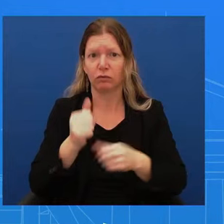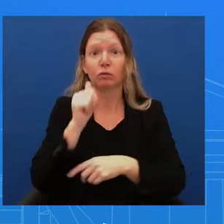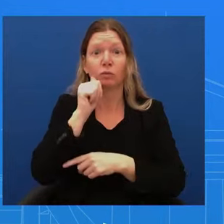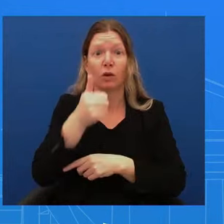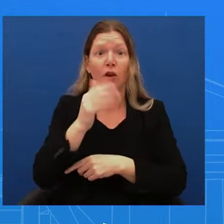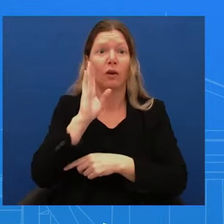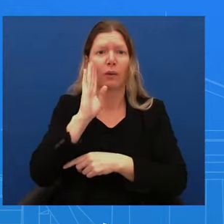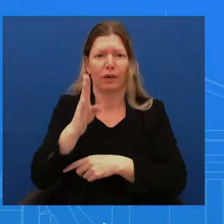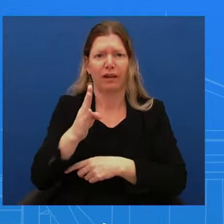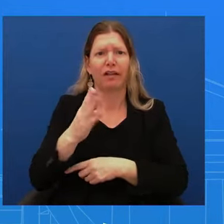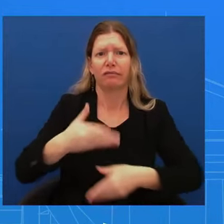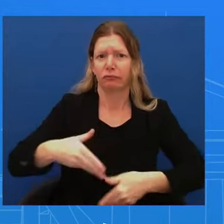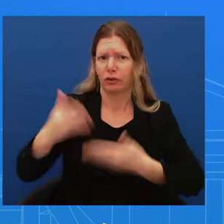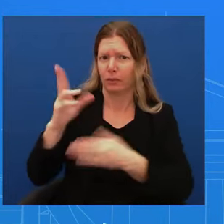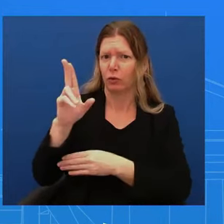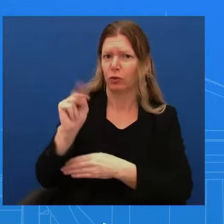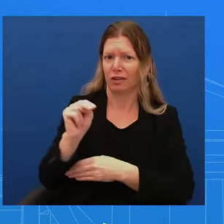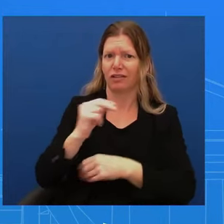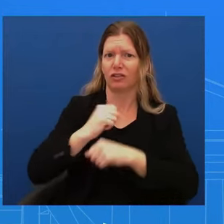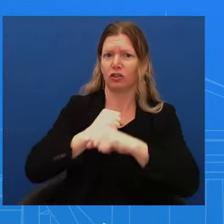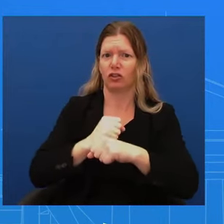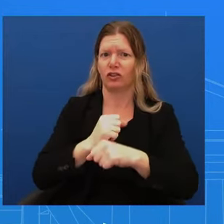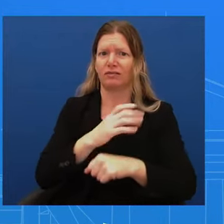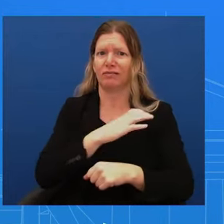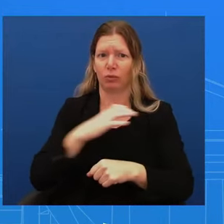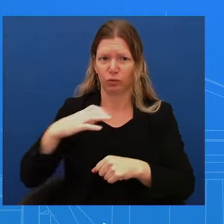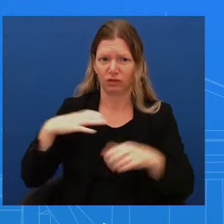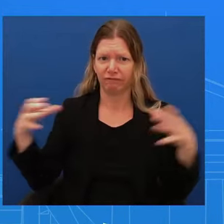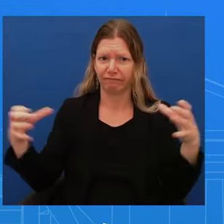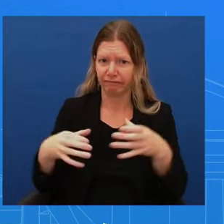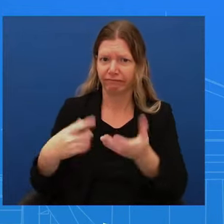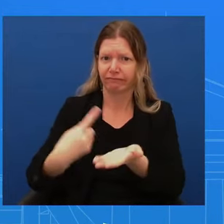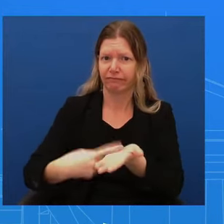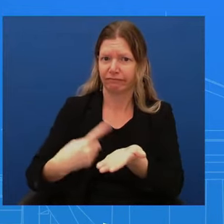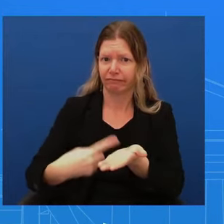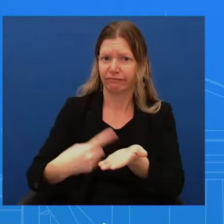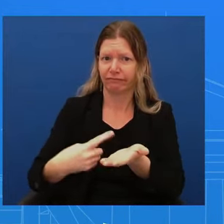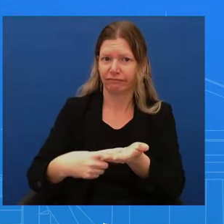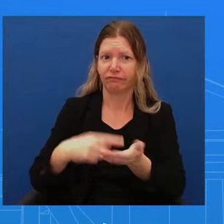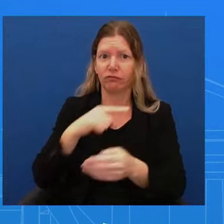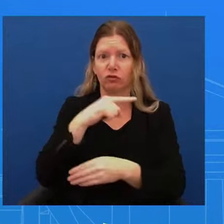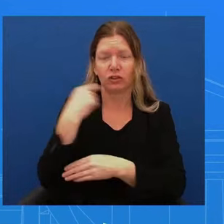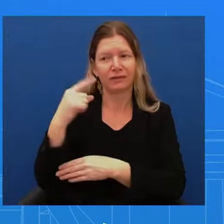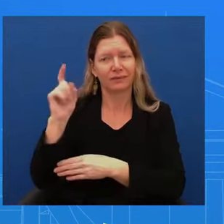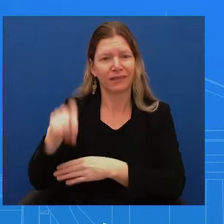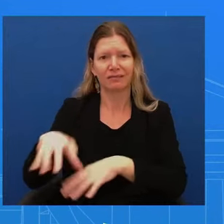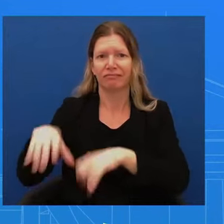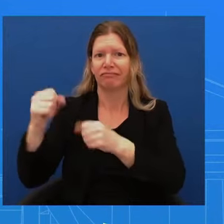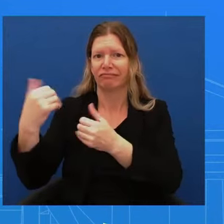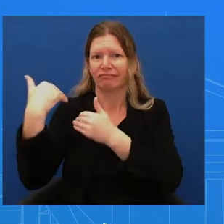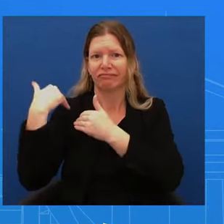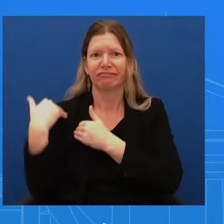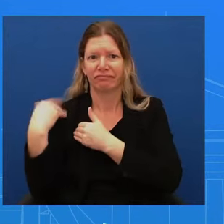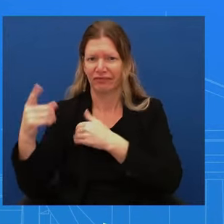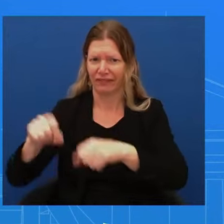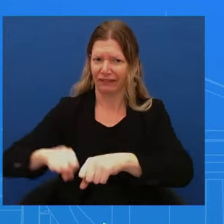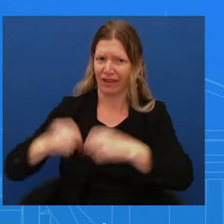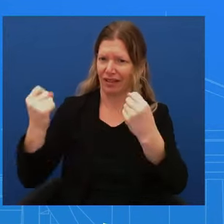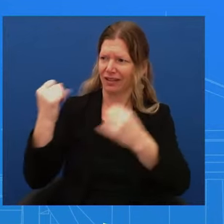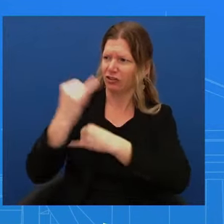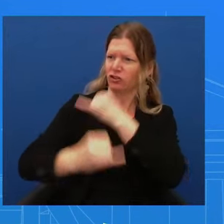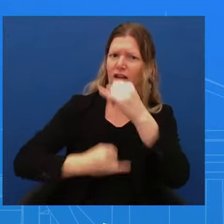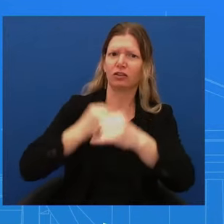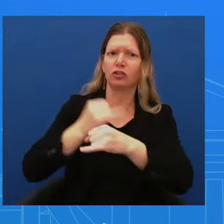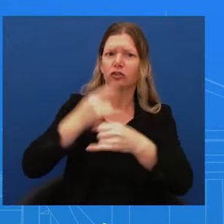violating international obligations that it signed up to. We also will continue to impose sanctions against those working to facilitate arms